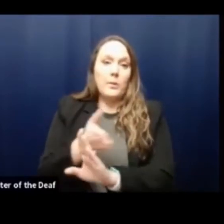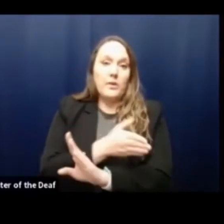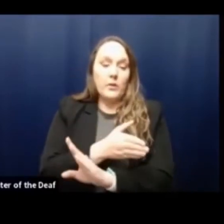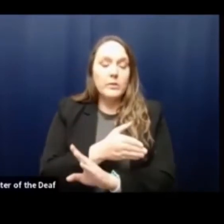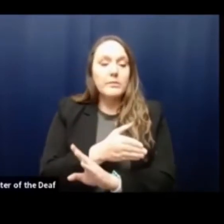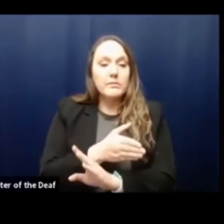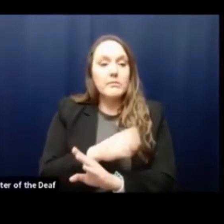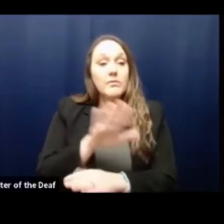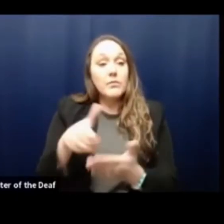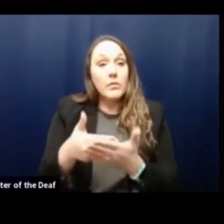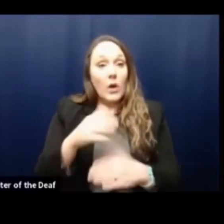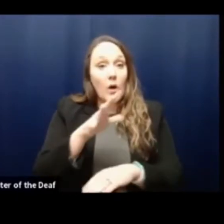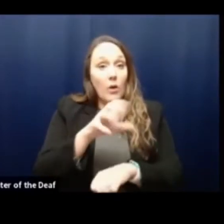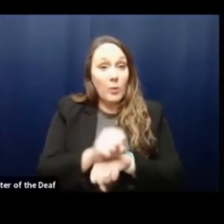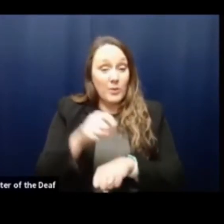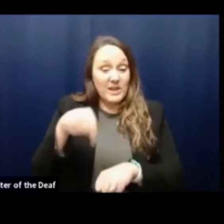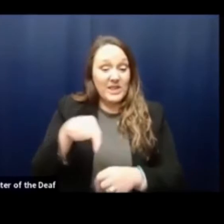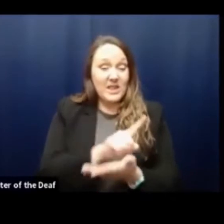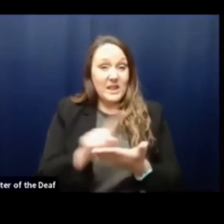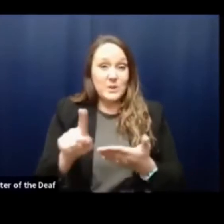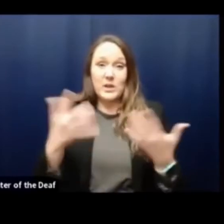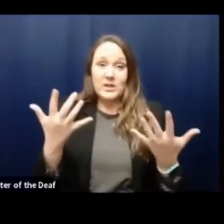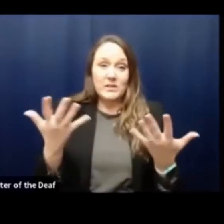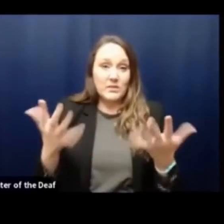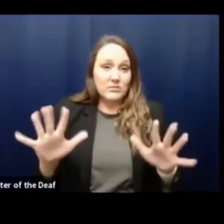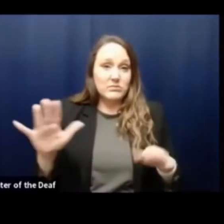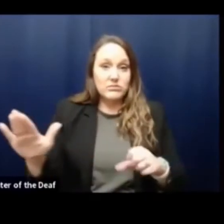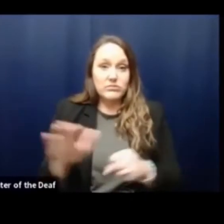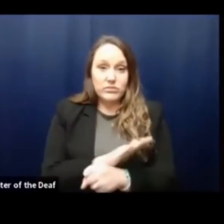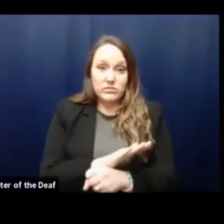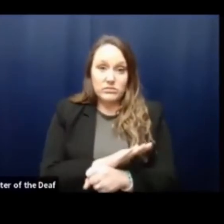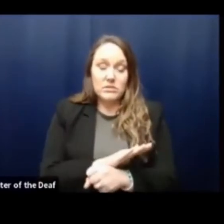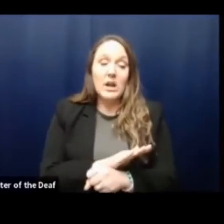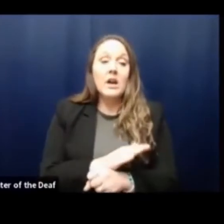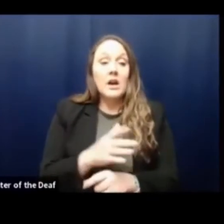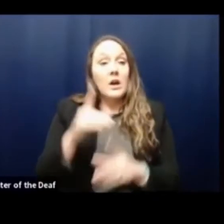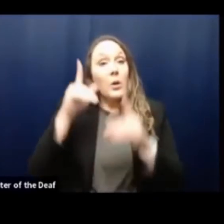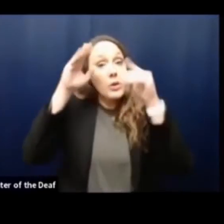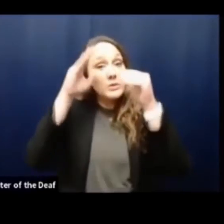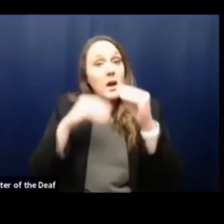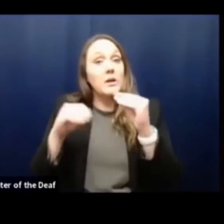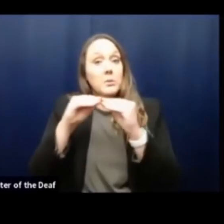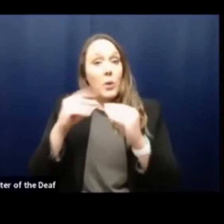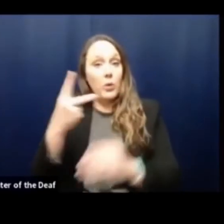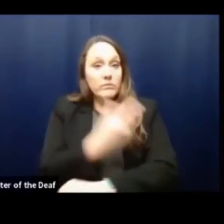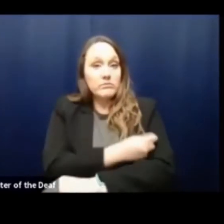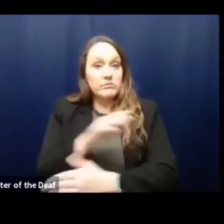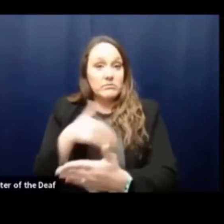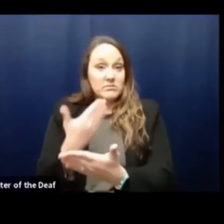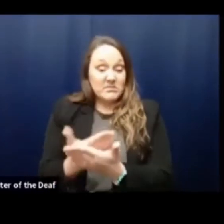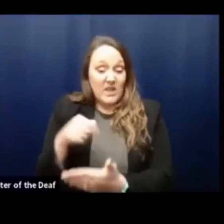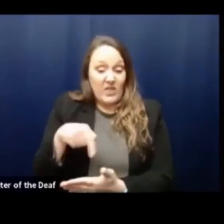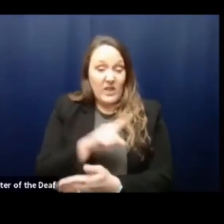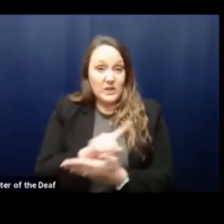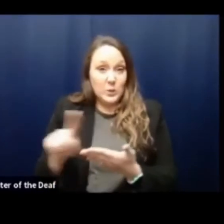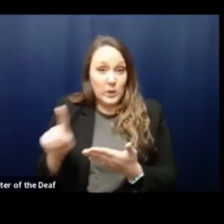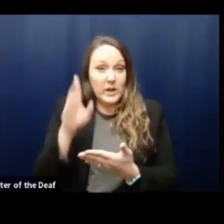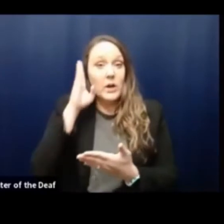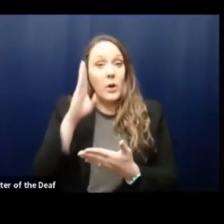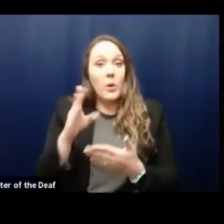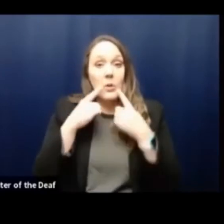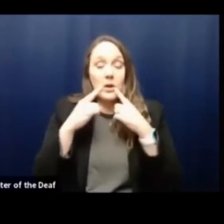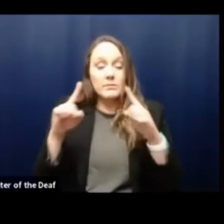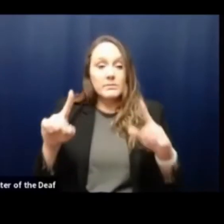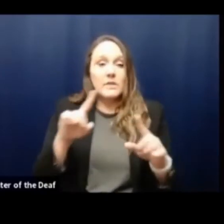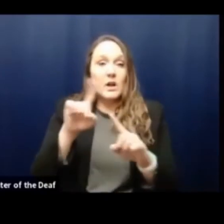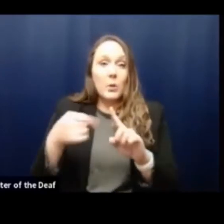appointments for this week are currently full. We expect to receive more doses this week and will announce additional vaccination opportunities for qualifying